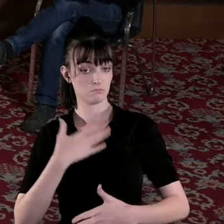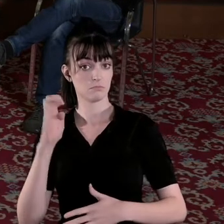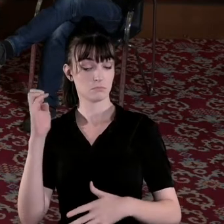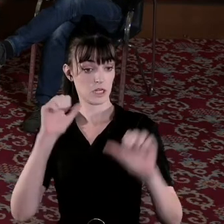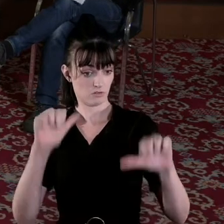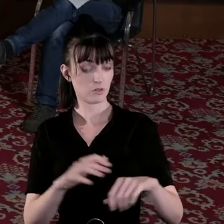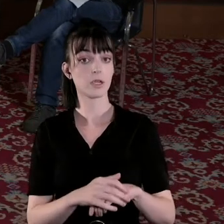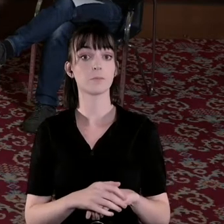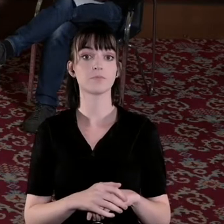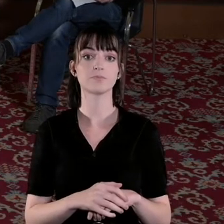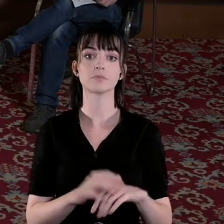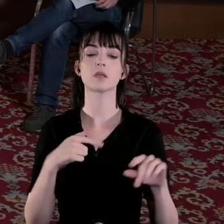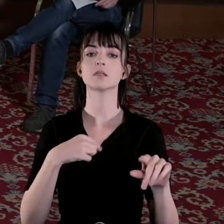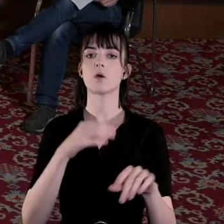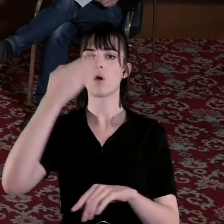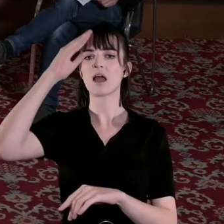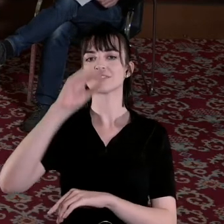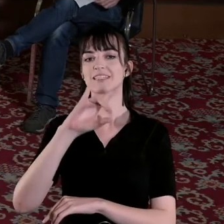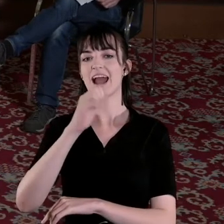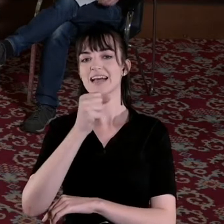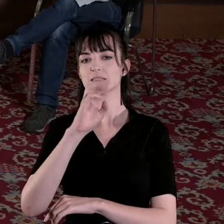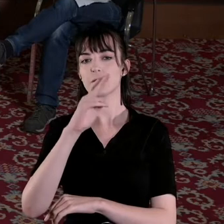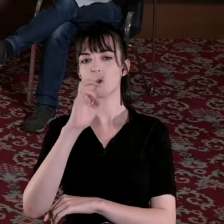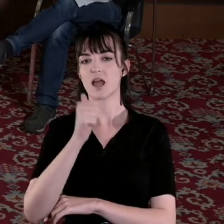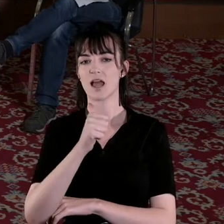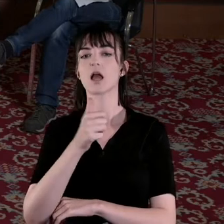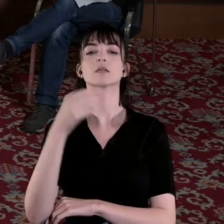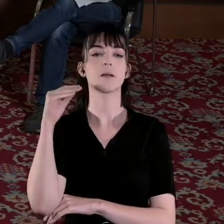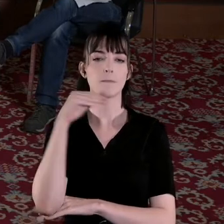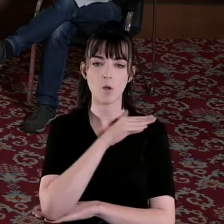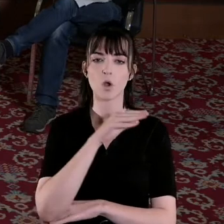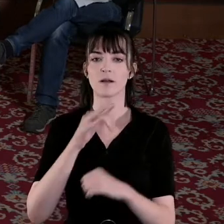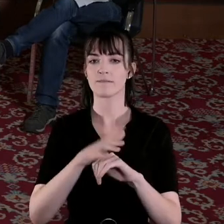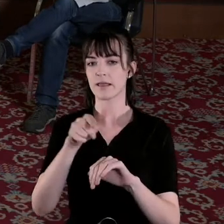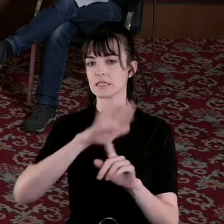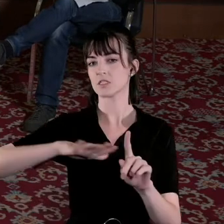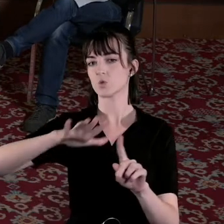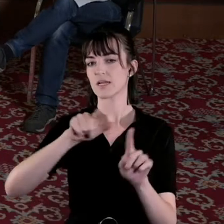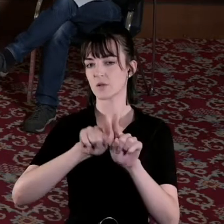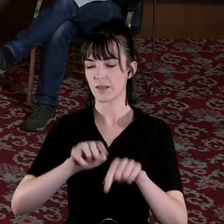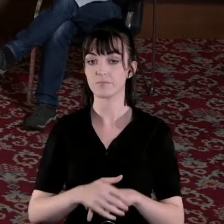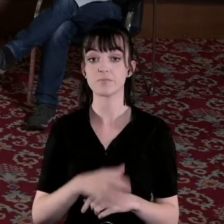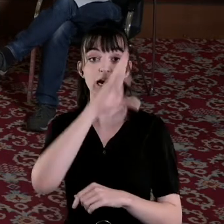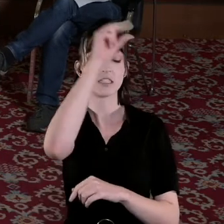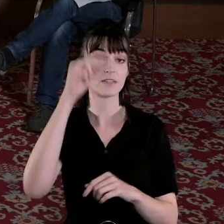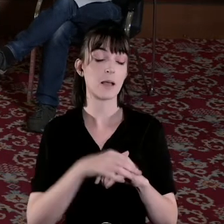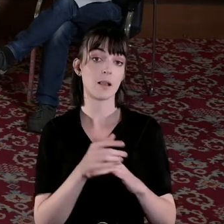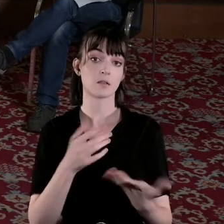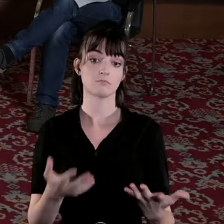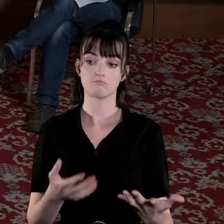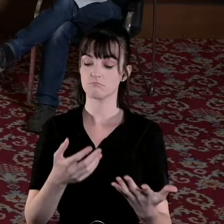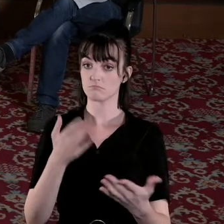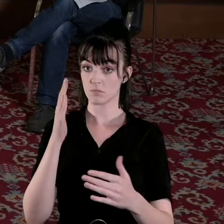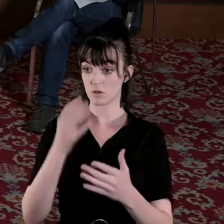of the Irish diaspora was pretty important in terms of how that situation came about for example when he's explaining to British